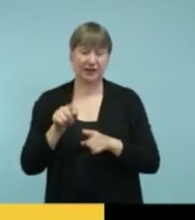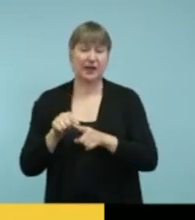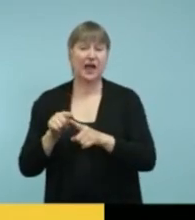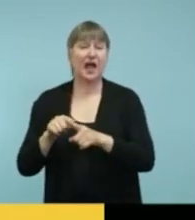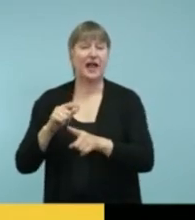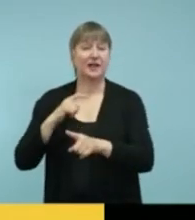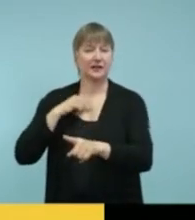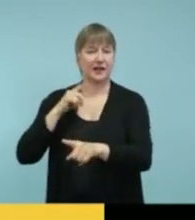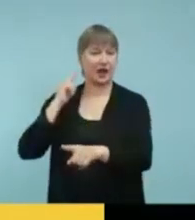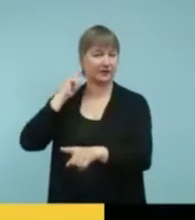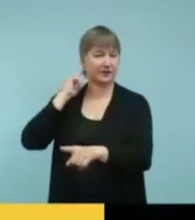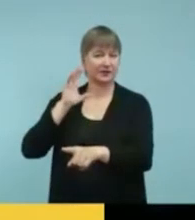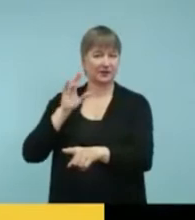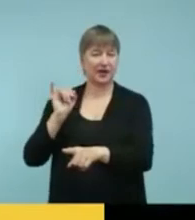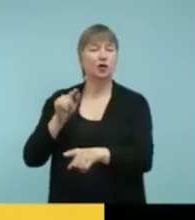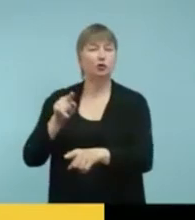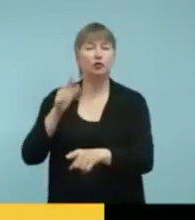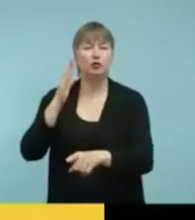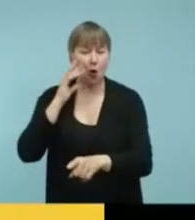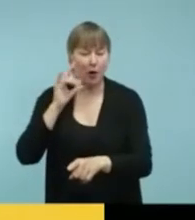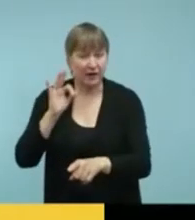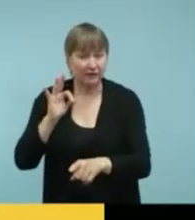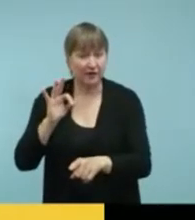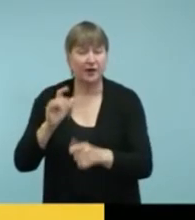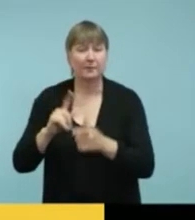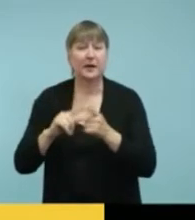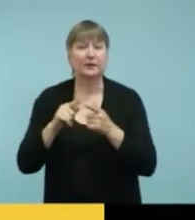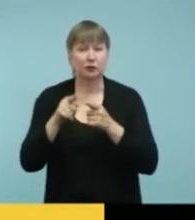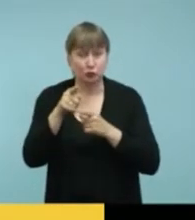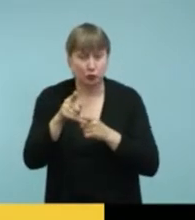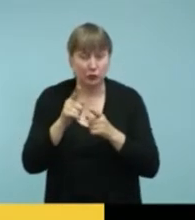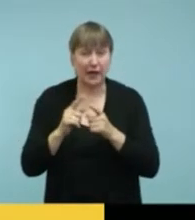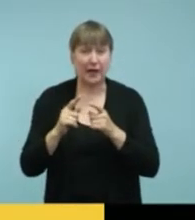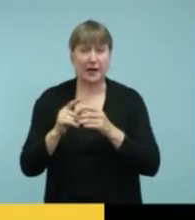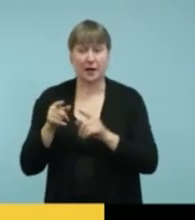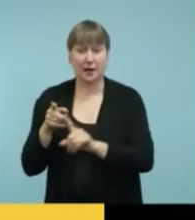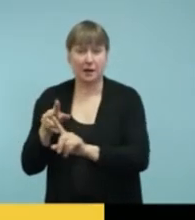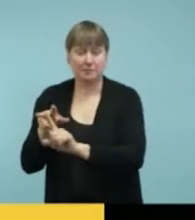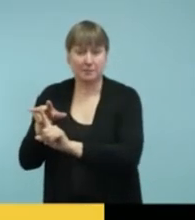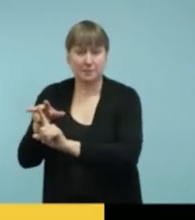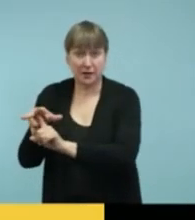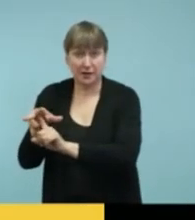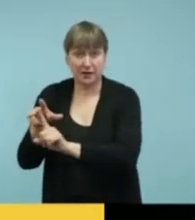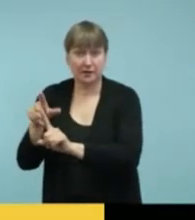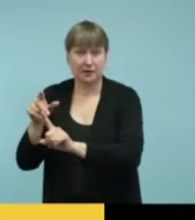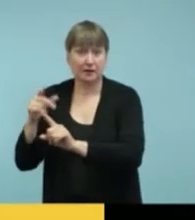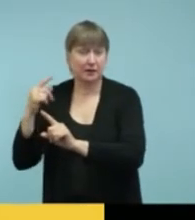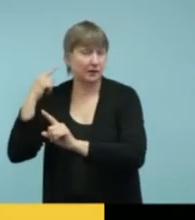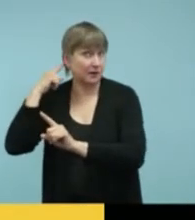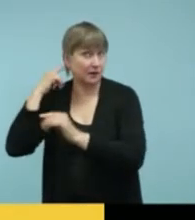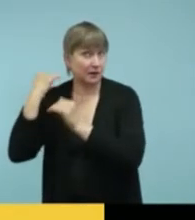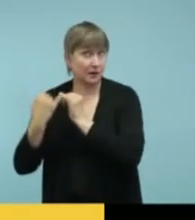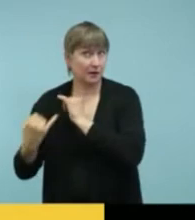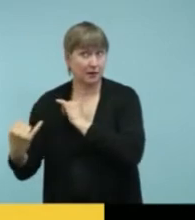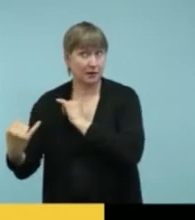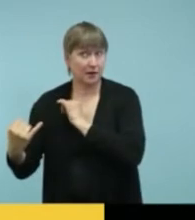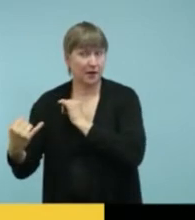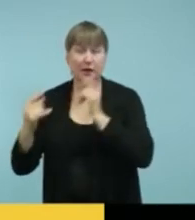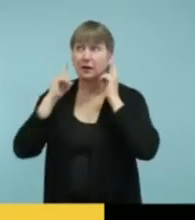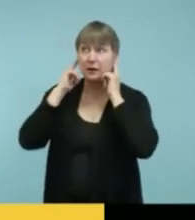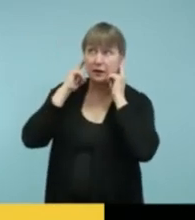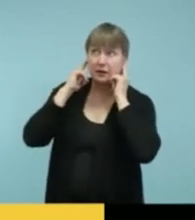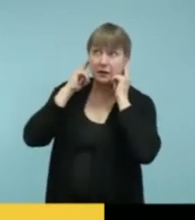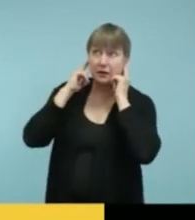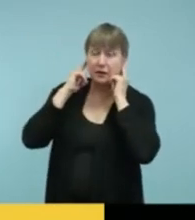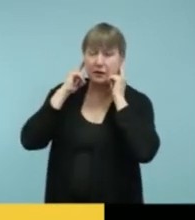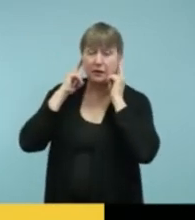tell if it's working because you can plug in headphones into the hearing aid or to the cochlear implant, or, you know, a stethoscope